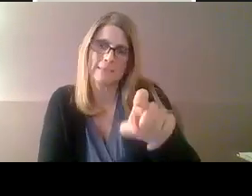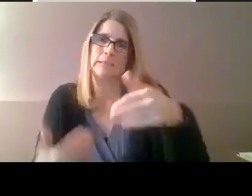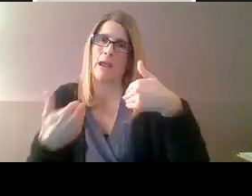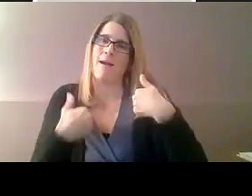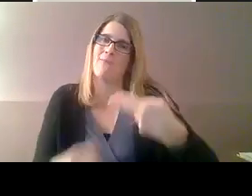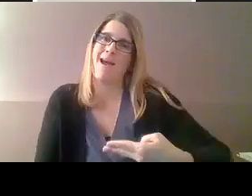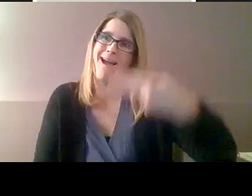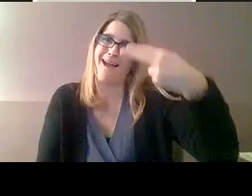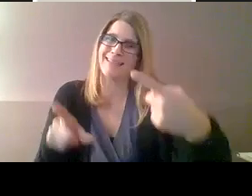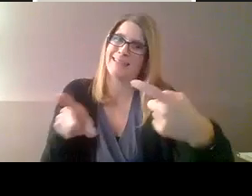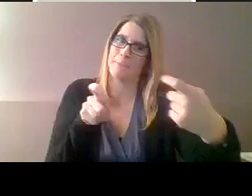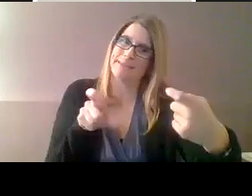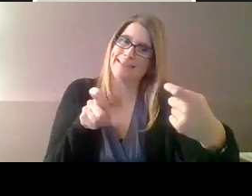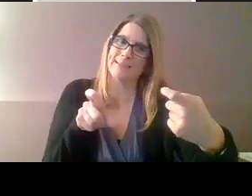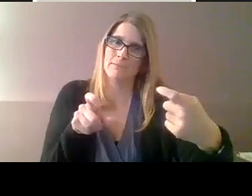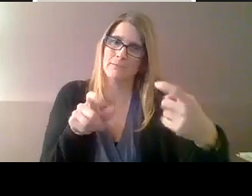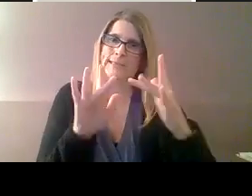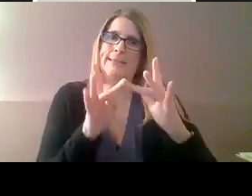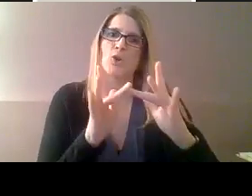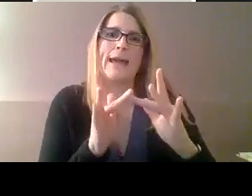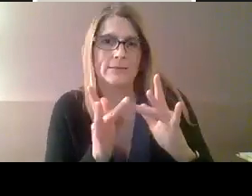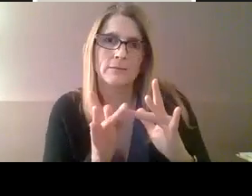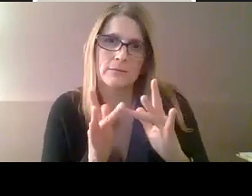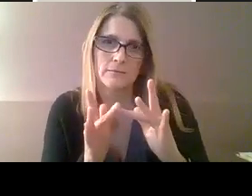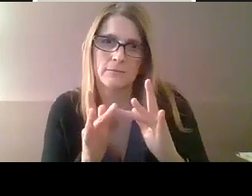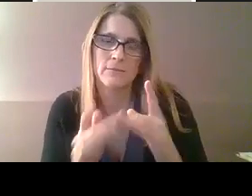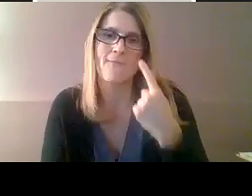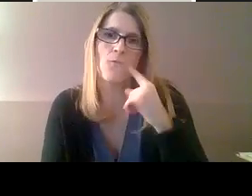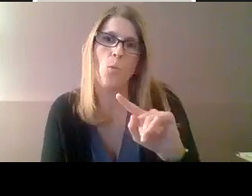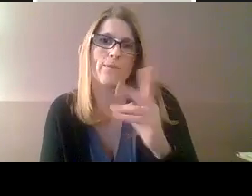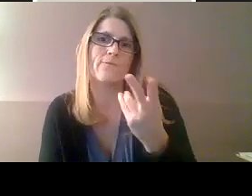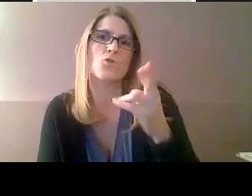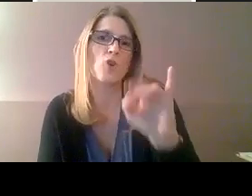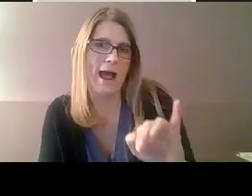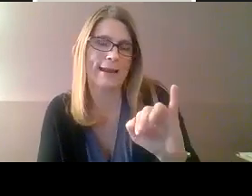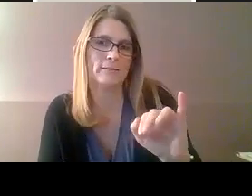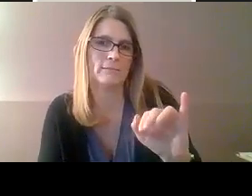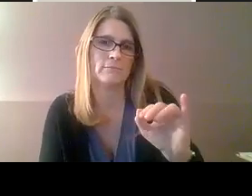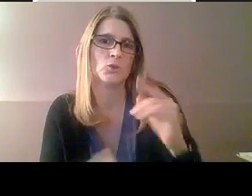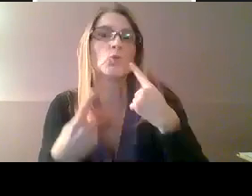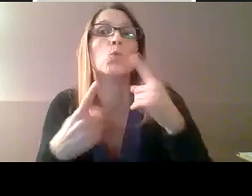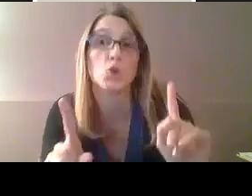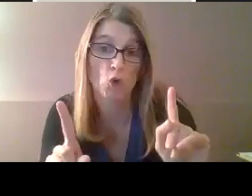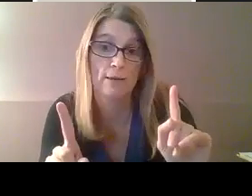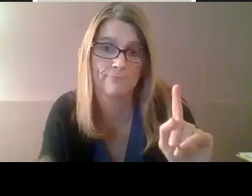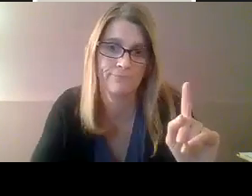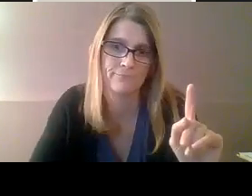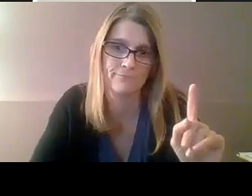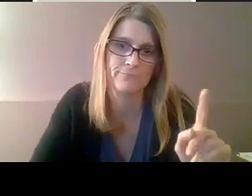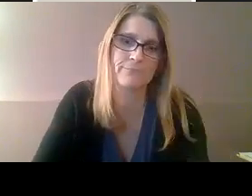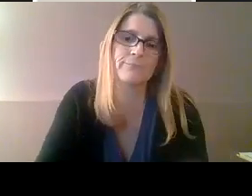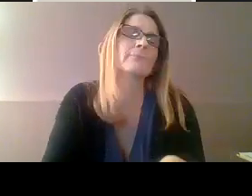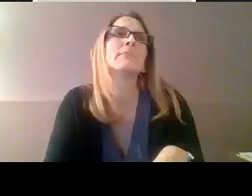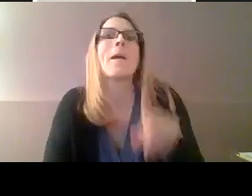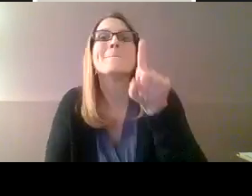But it's important to know that you have to have high-speed internet for the connection to be clear to be able to use